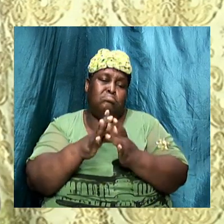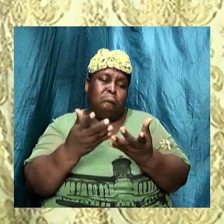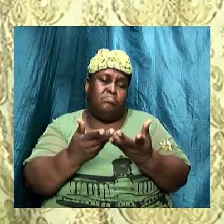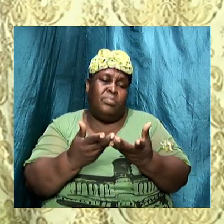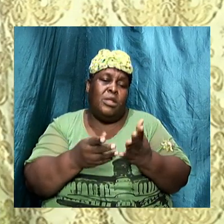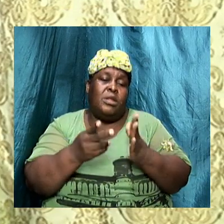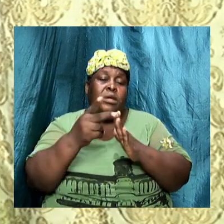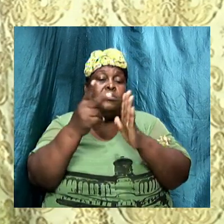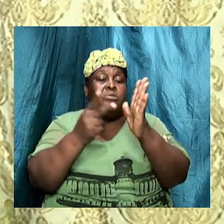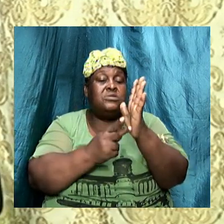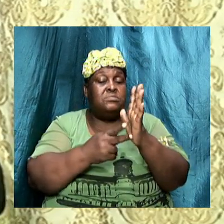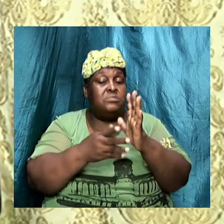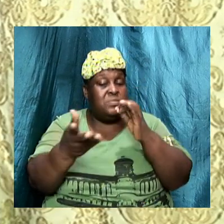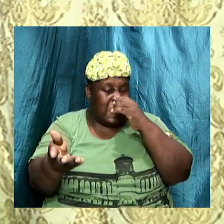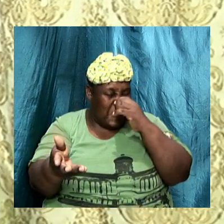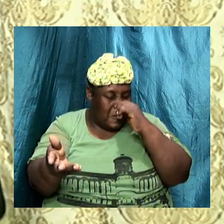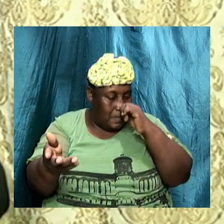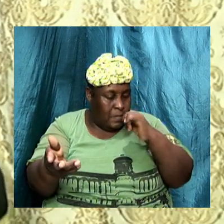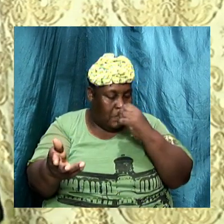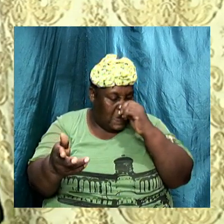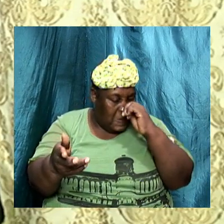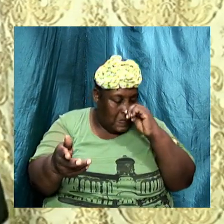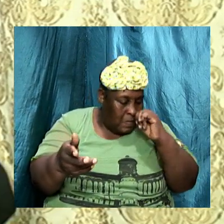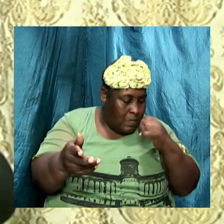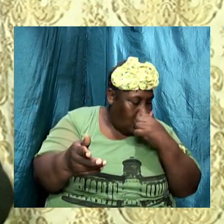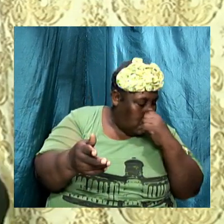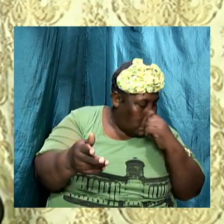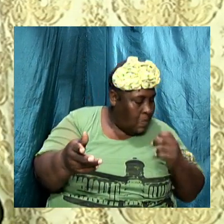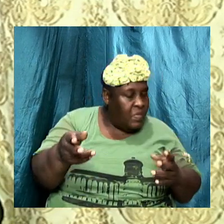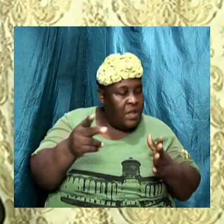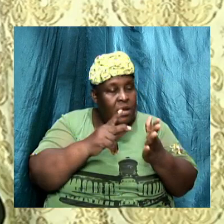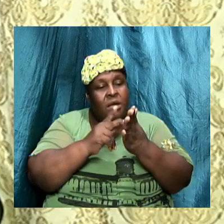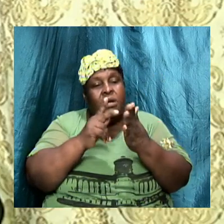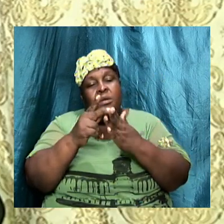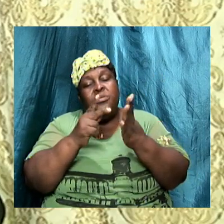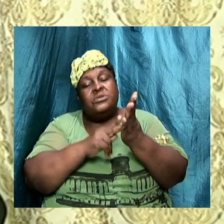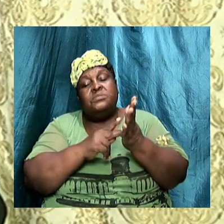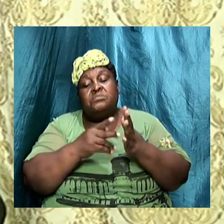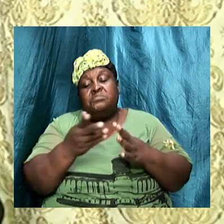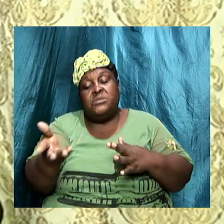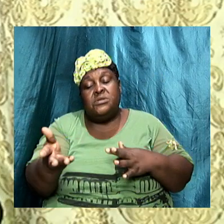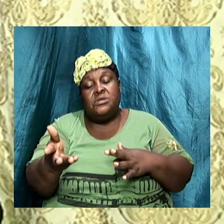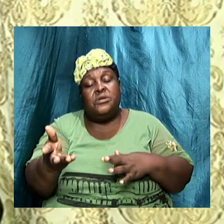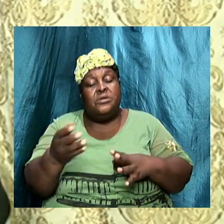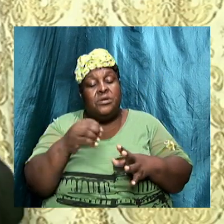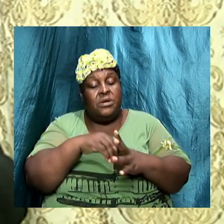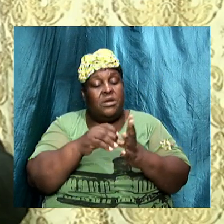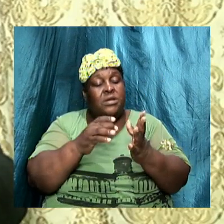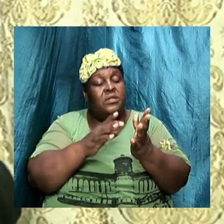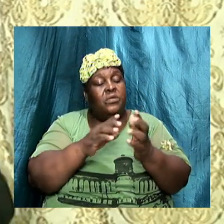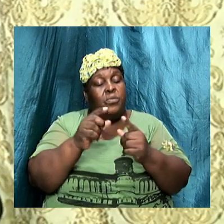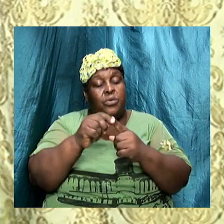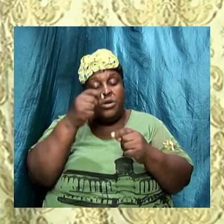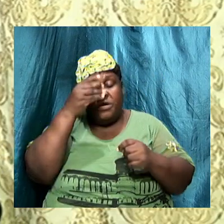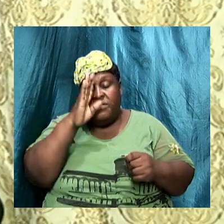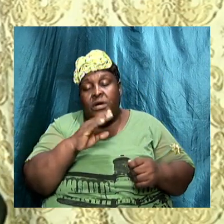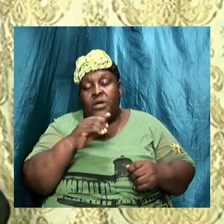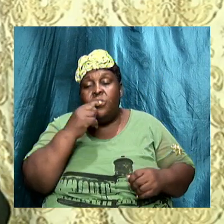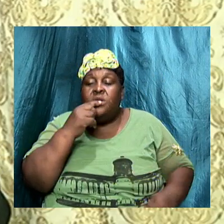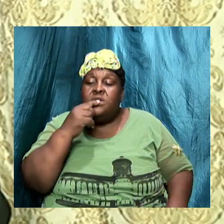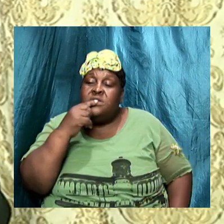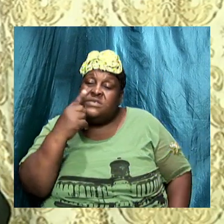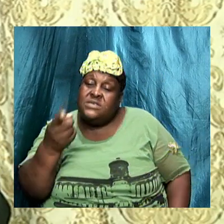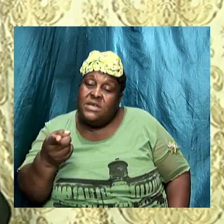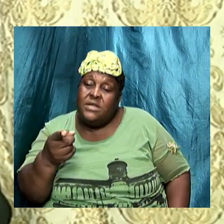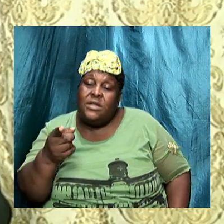are there and if the principles are there it is good to obey and we said it amen and so this is one of the thing that the